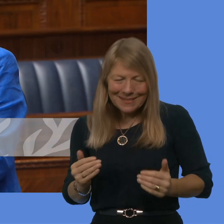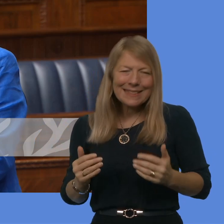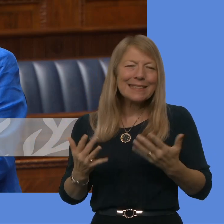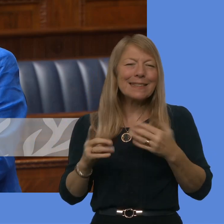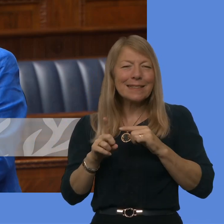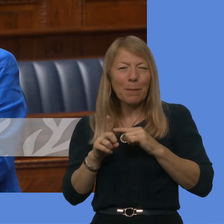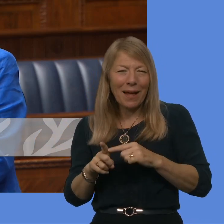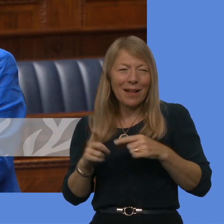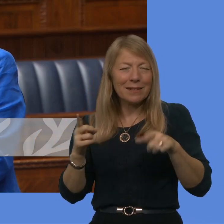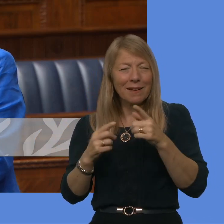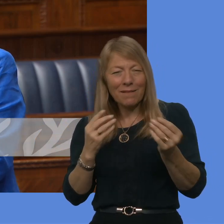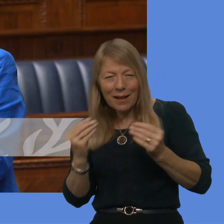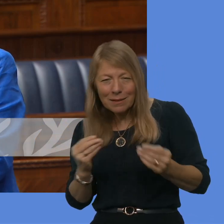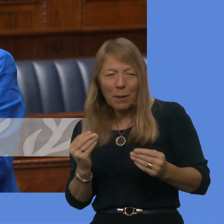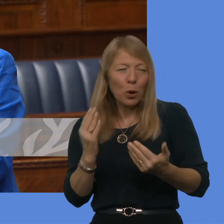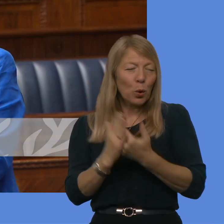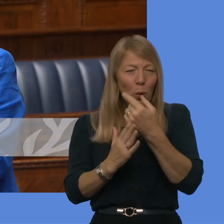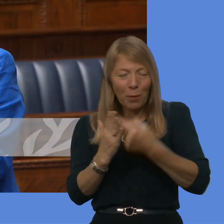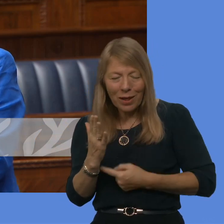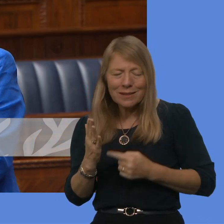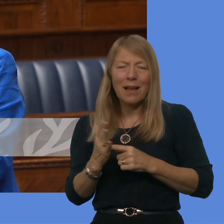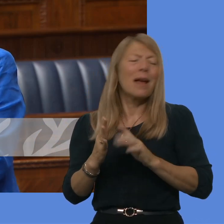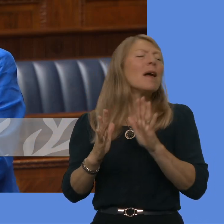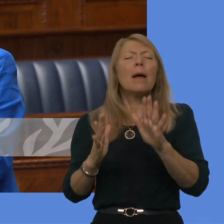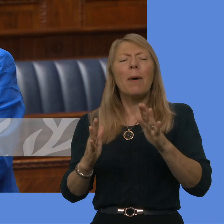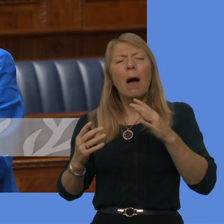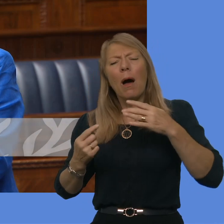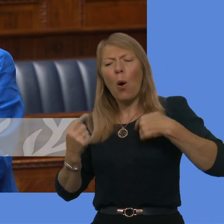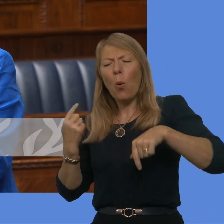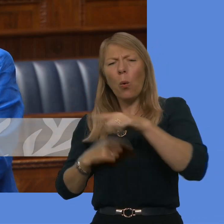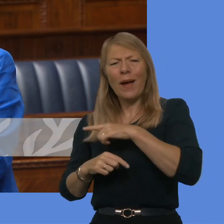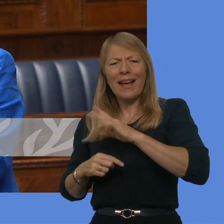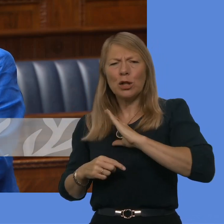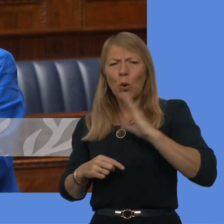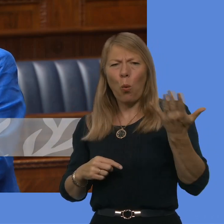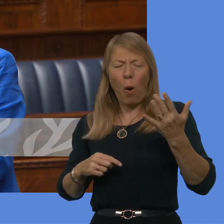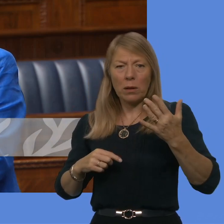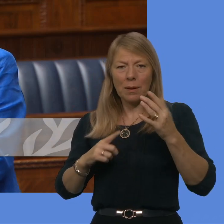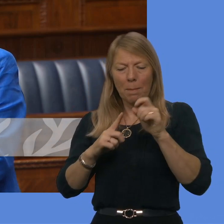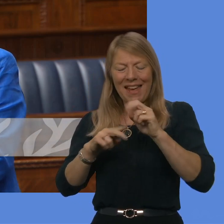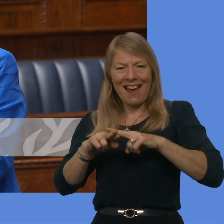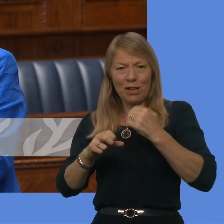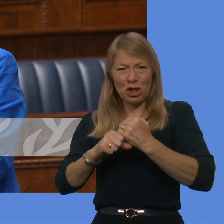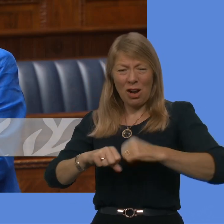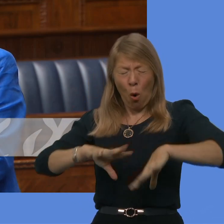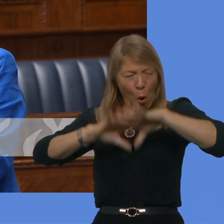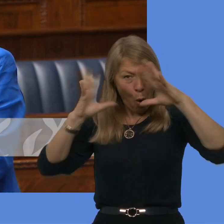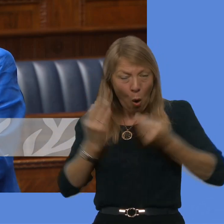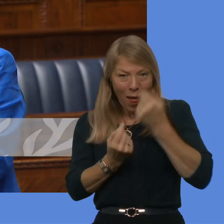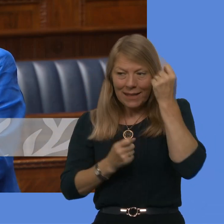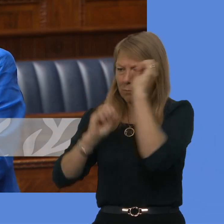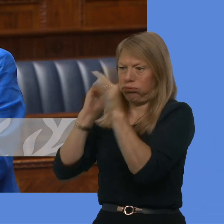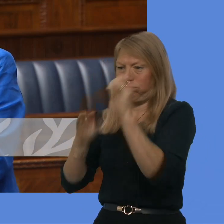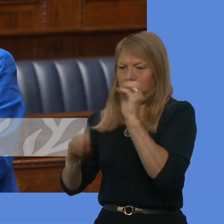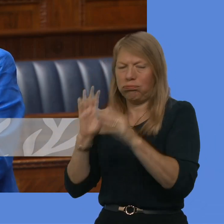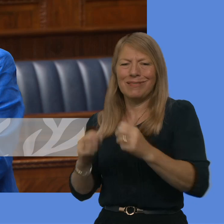But we are very clear that this is not about trying to do everything and put everything into a programme for government. We do want to prioritise. We have